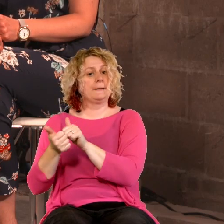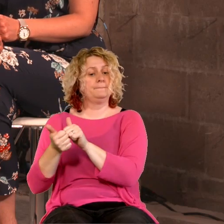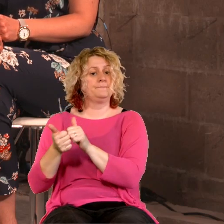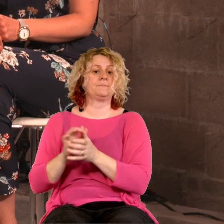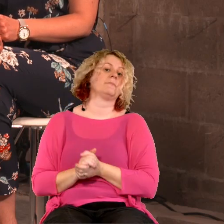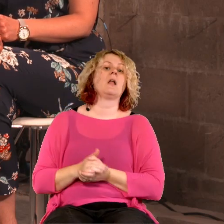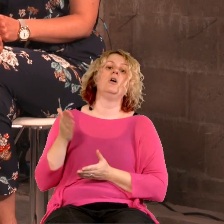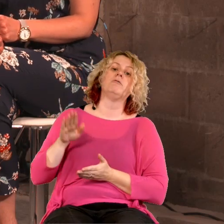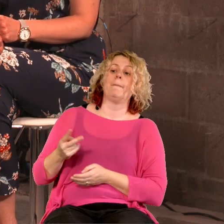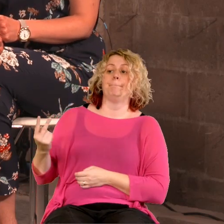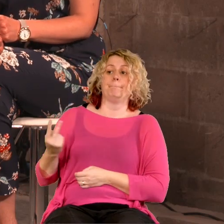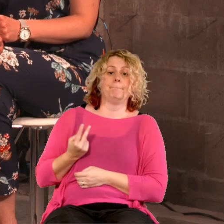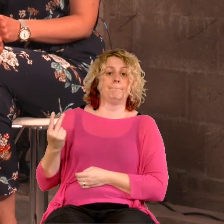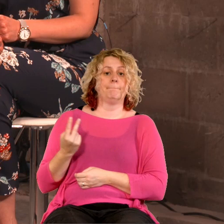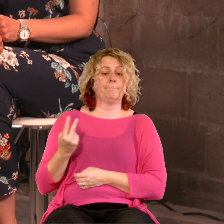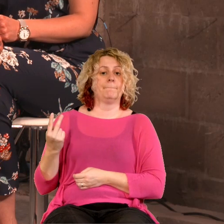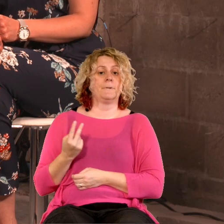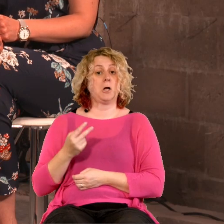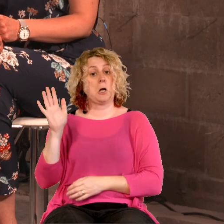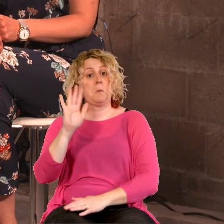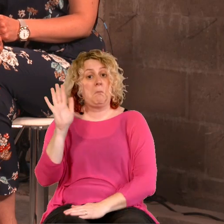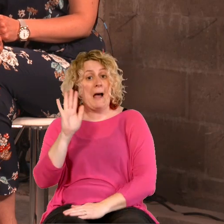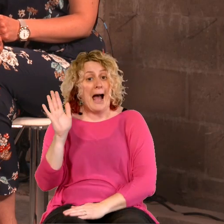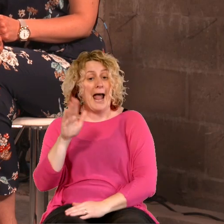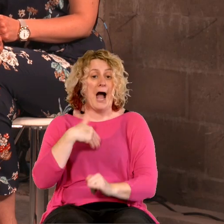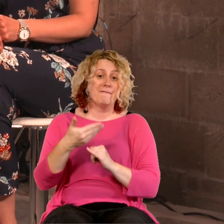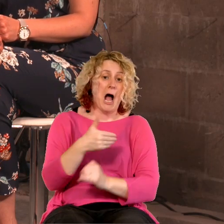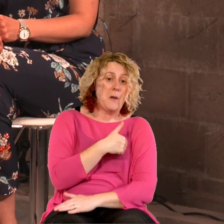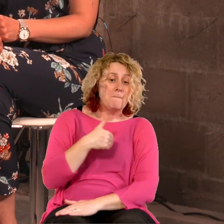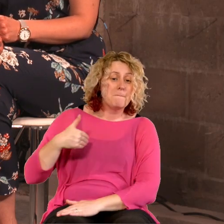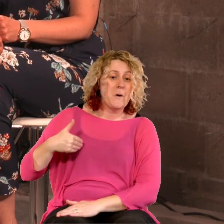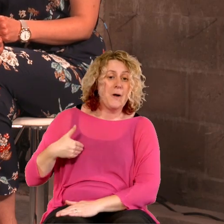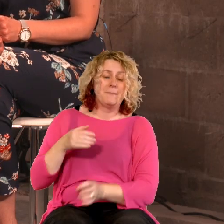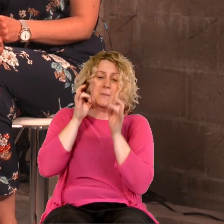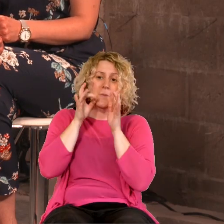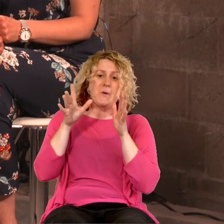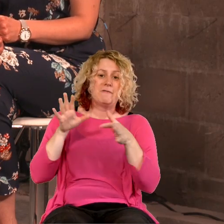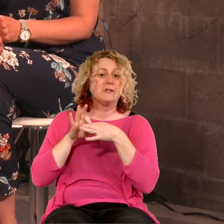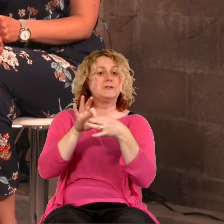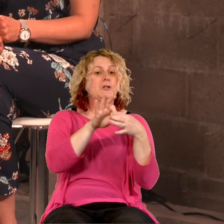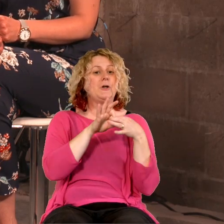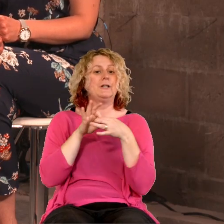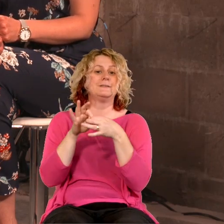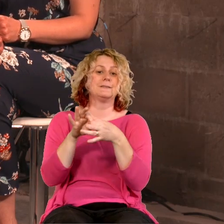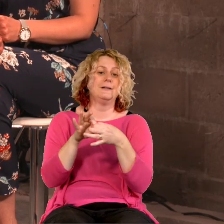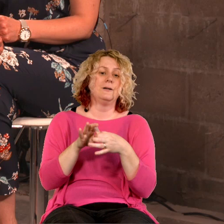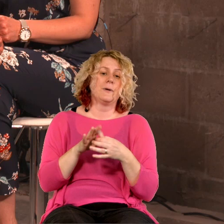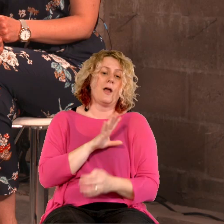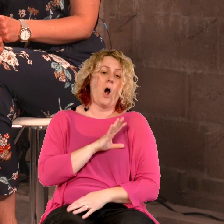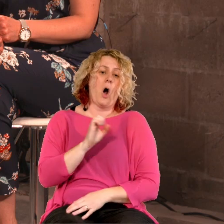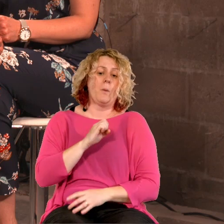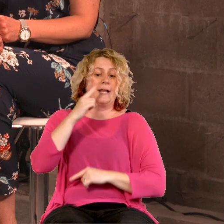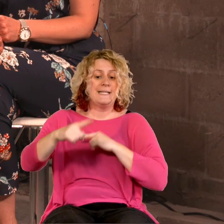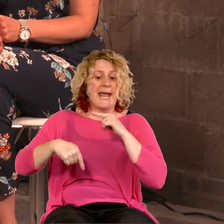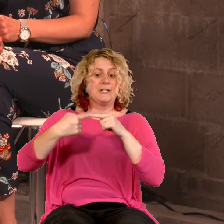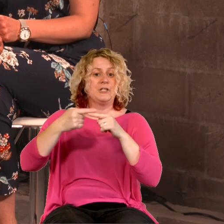from Anna and I, goodbye. It's been wonderful to have you with us. And we hope to see you again, God willing, next year